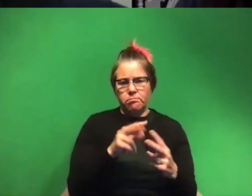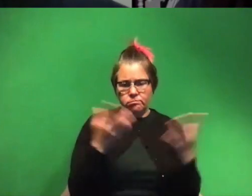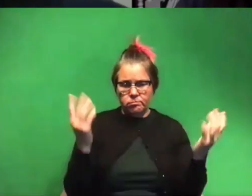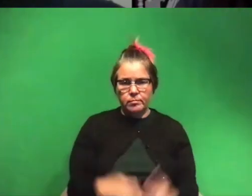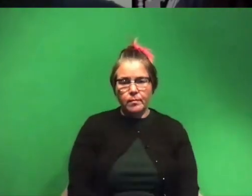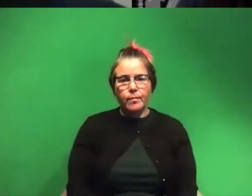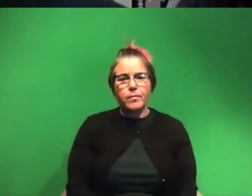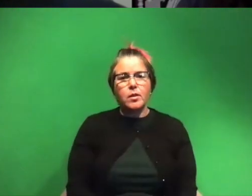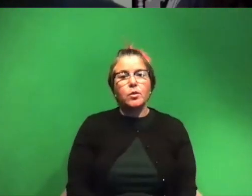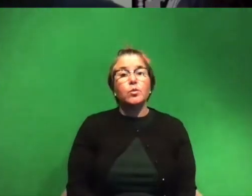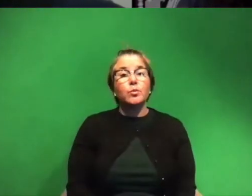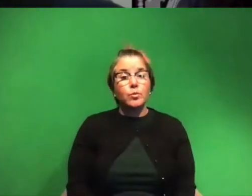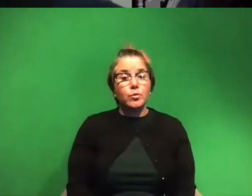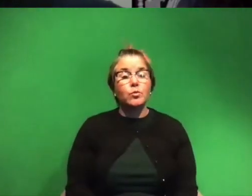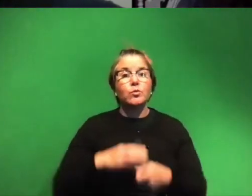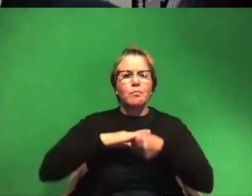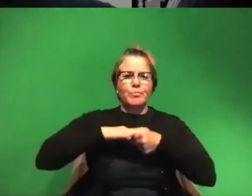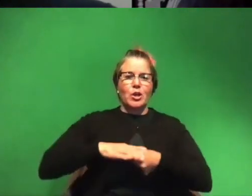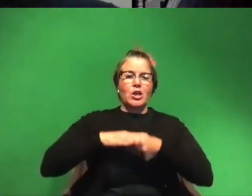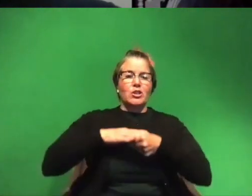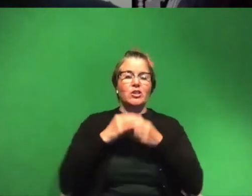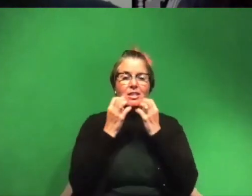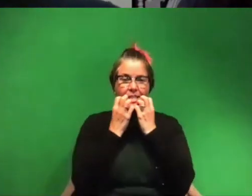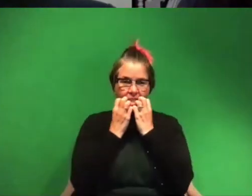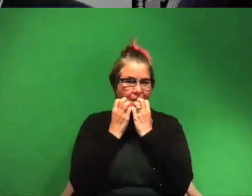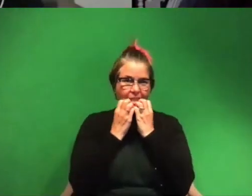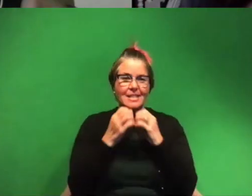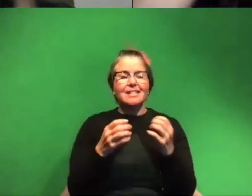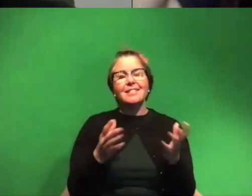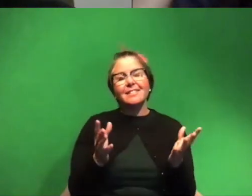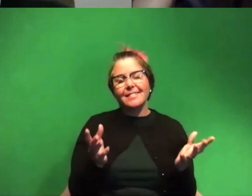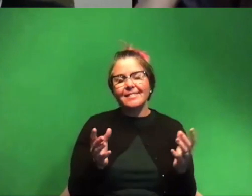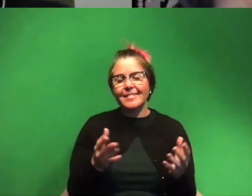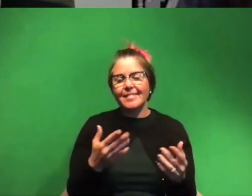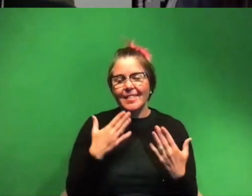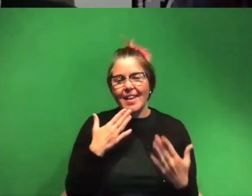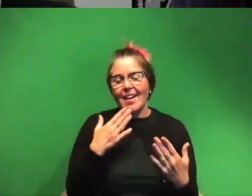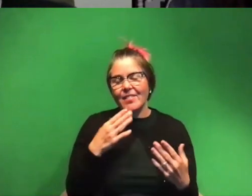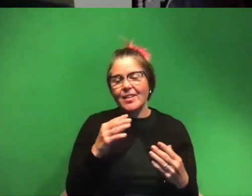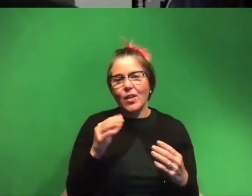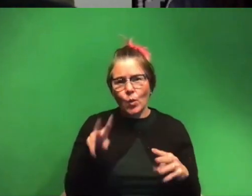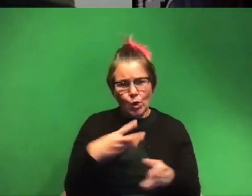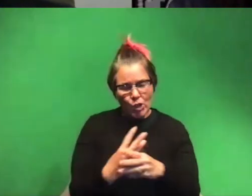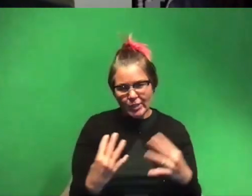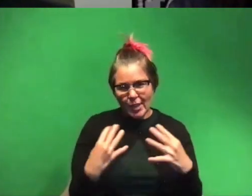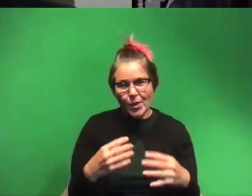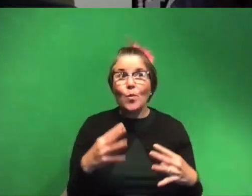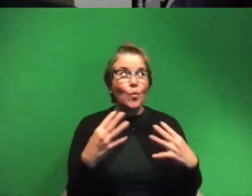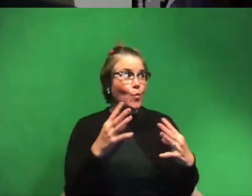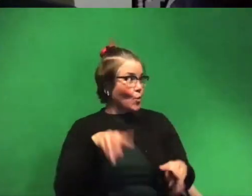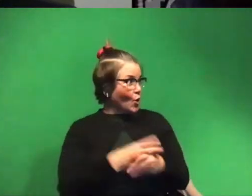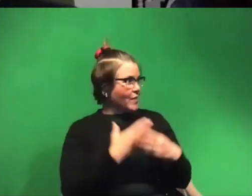oh this is a lot of pressure okay a lot of pressure thankfully it's hypothetical situation true i was about to say world thank you for listening